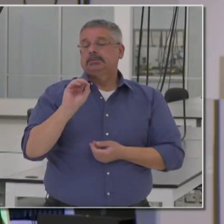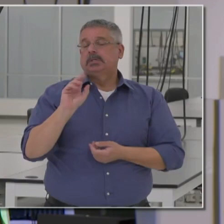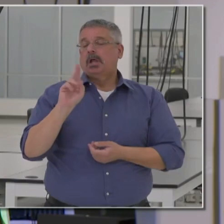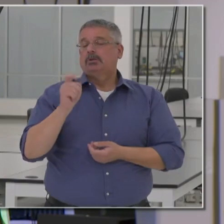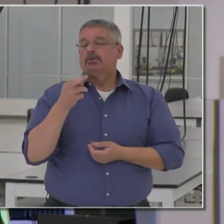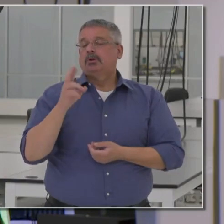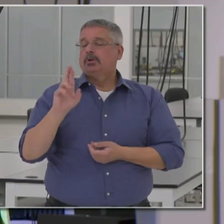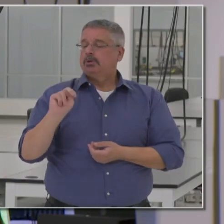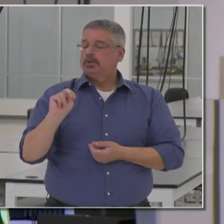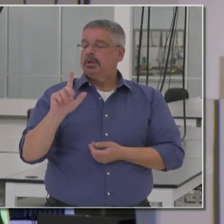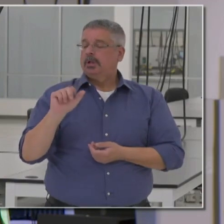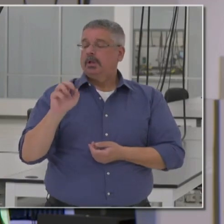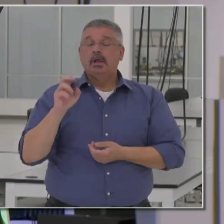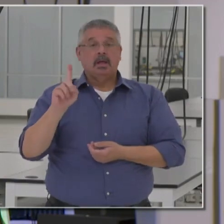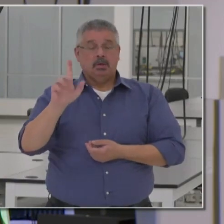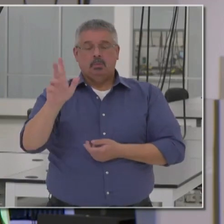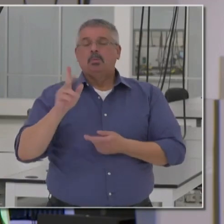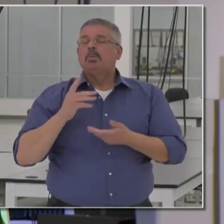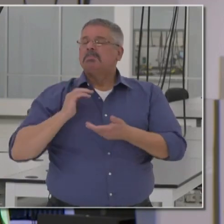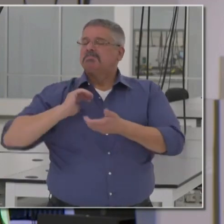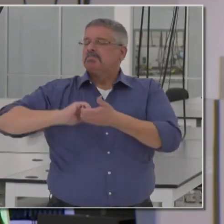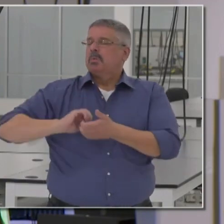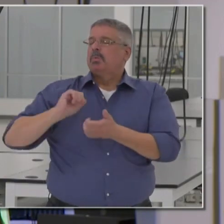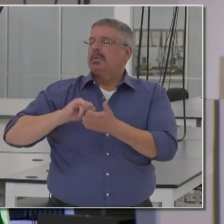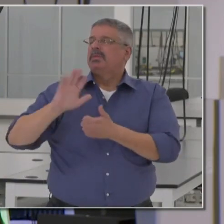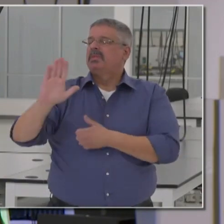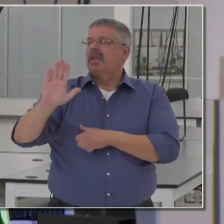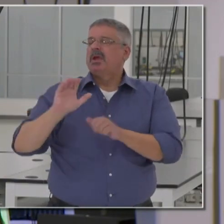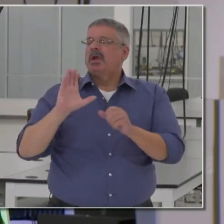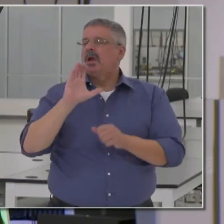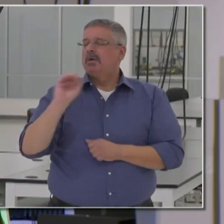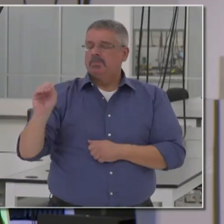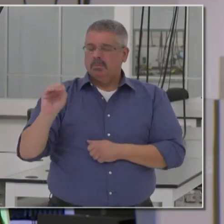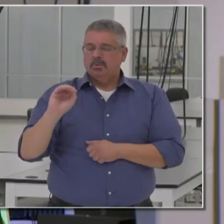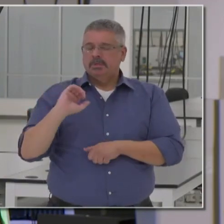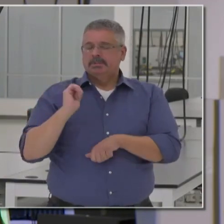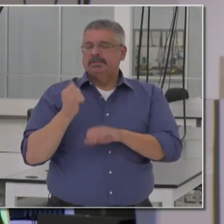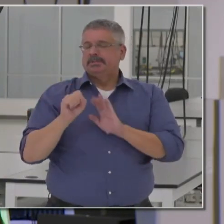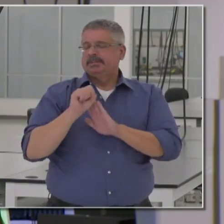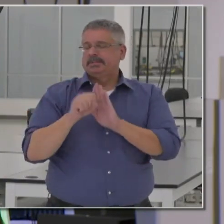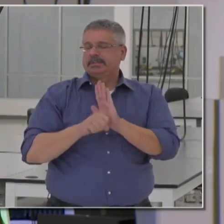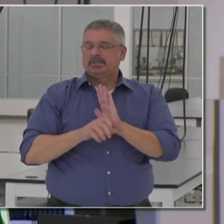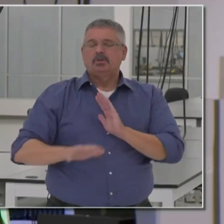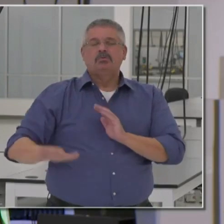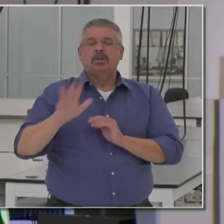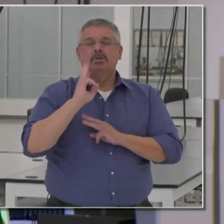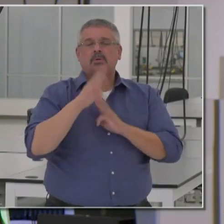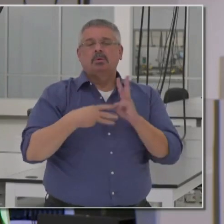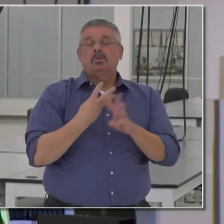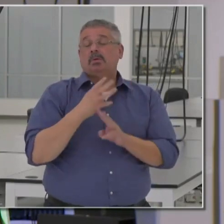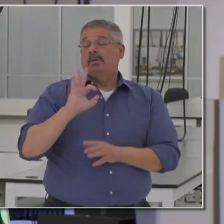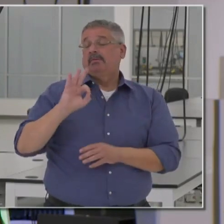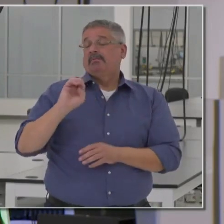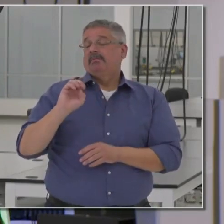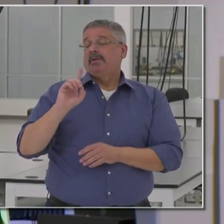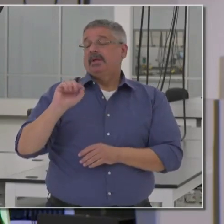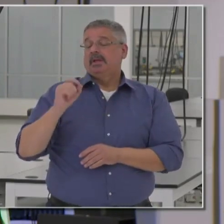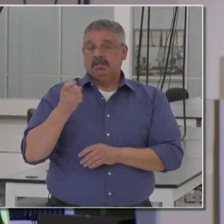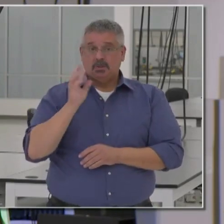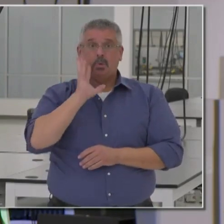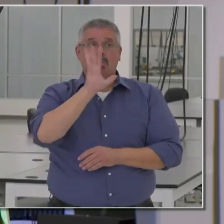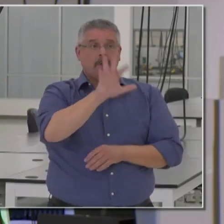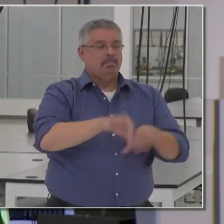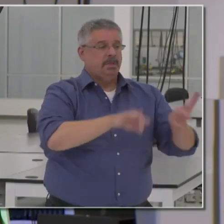We partnered with a logistics firm well-known here in the state of California and around the rest of the world, FedEx, that will